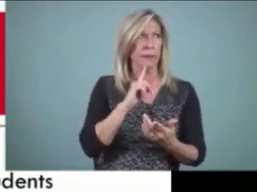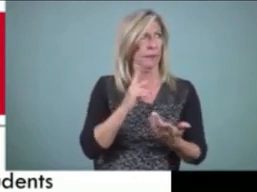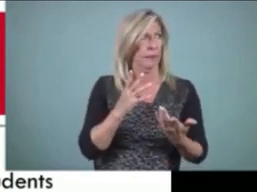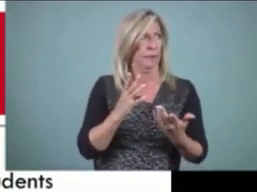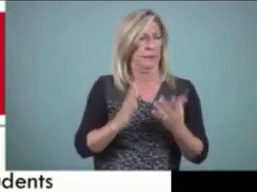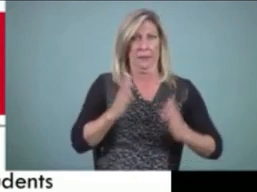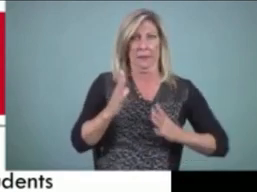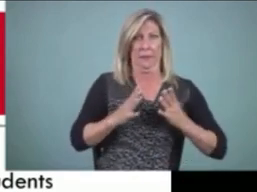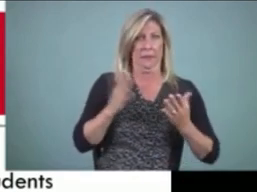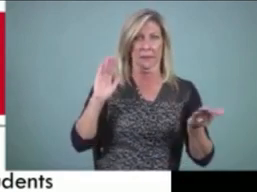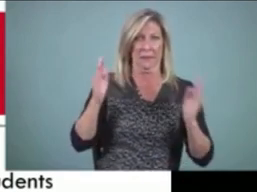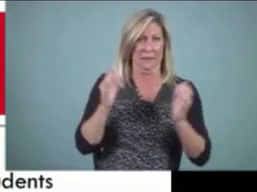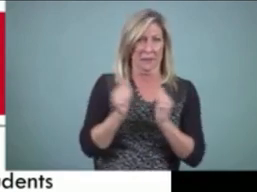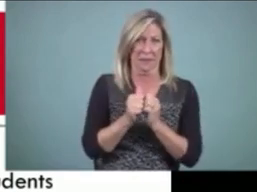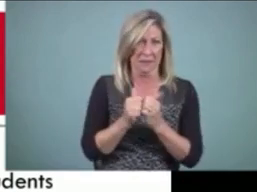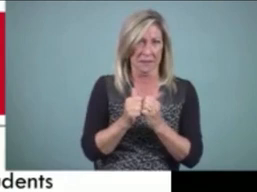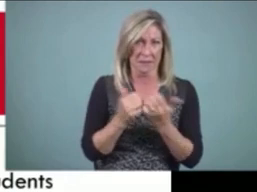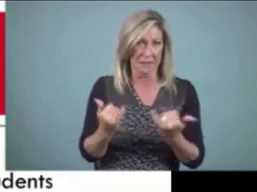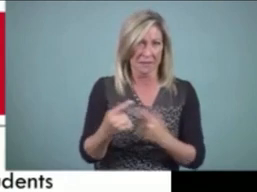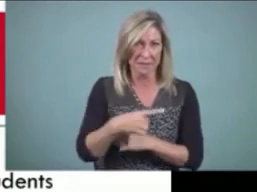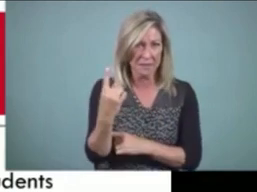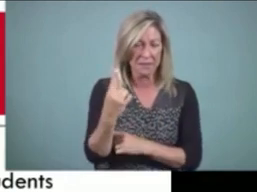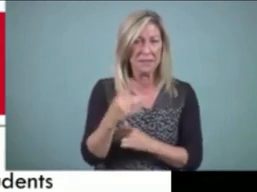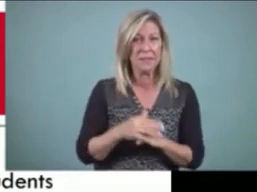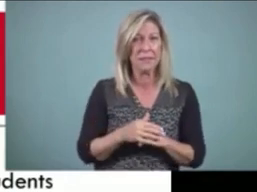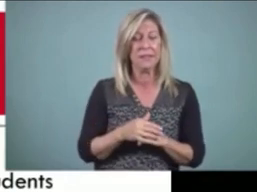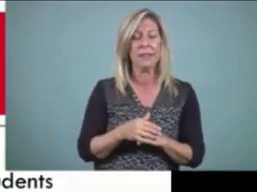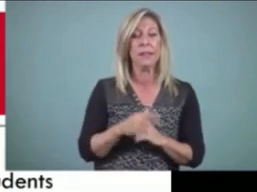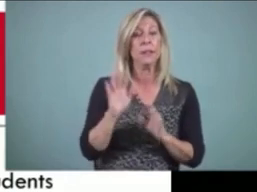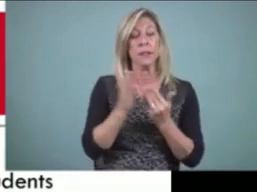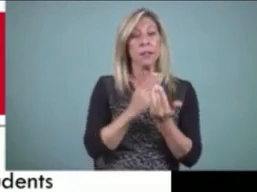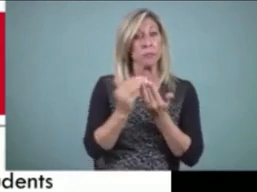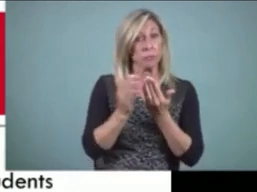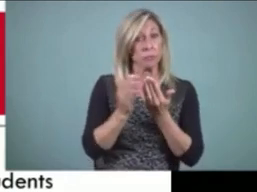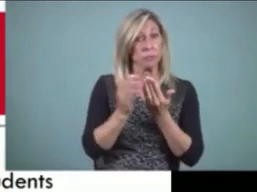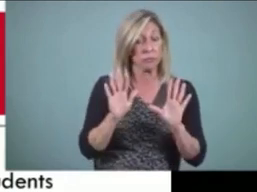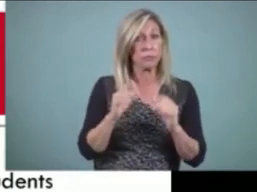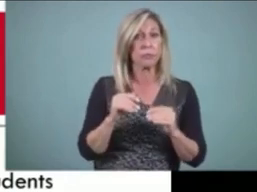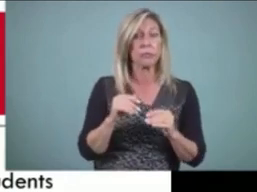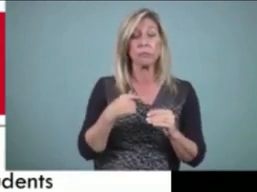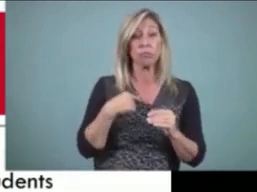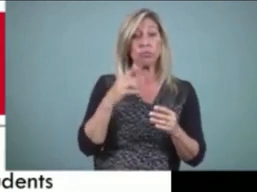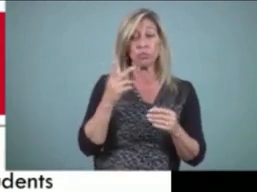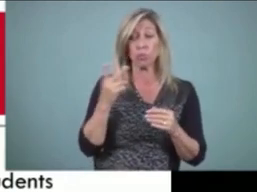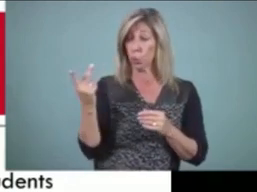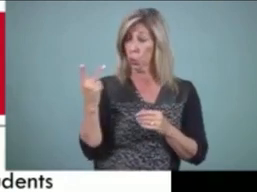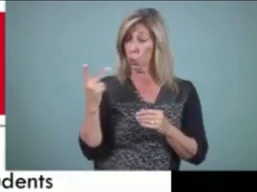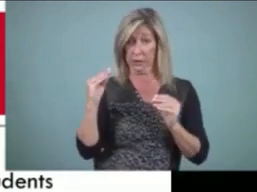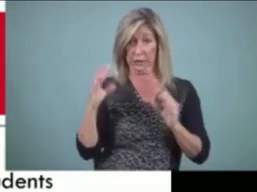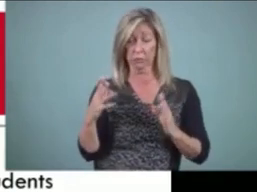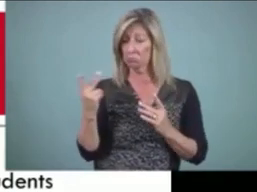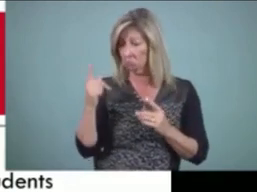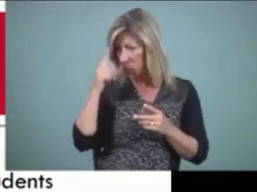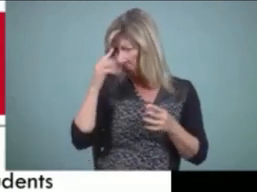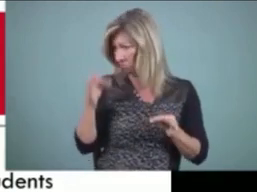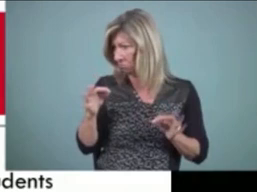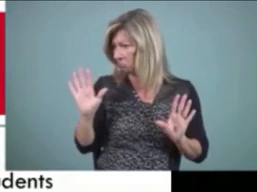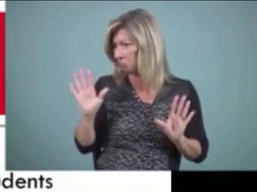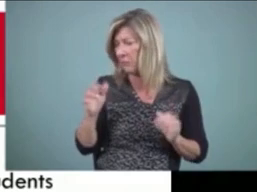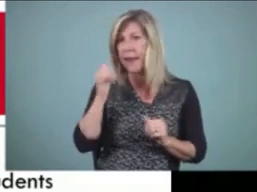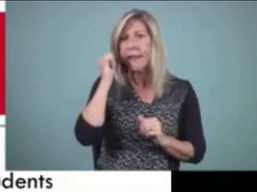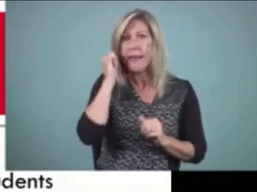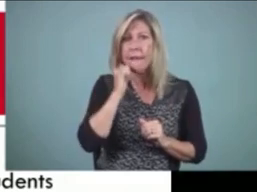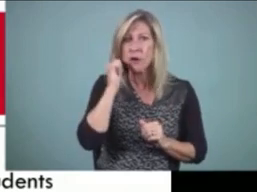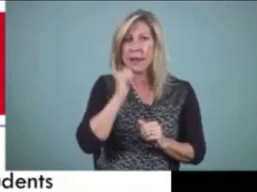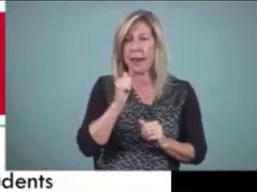of us compared to how many kids we had. But what we decided to do was every day for 90 minutes, four days a week, we ran writer's workshop